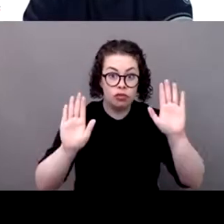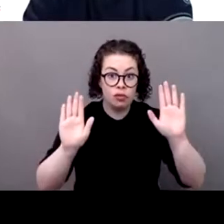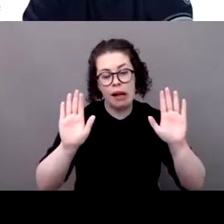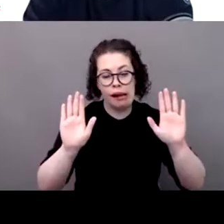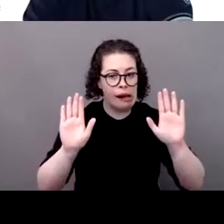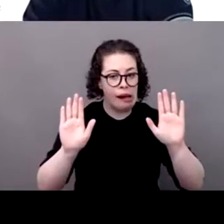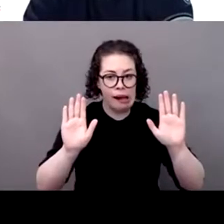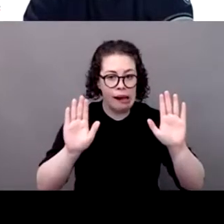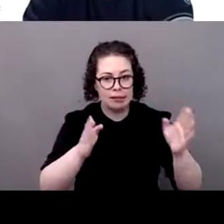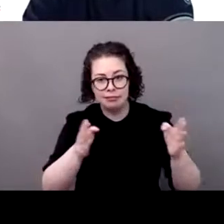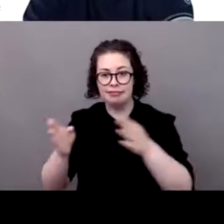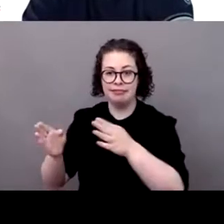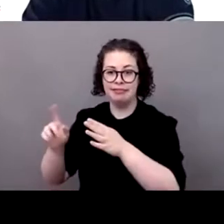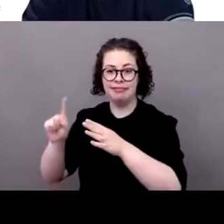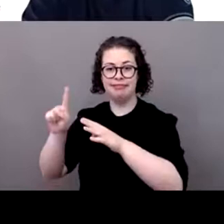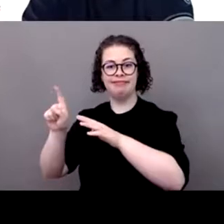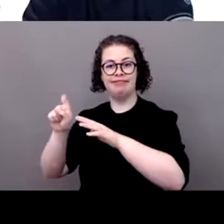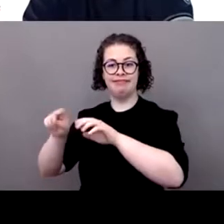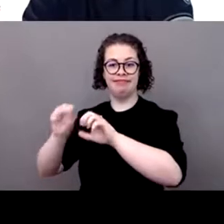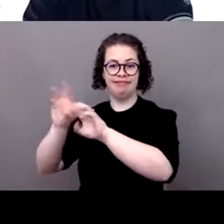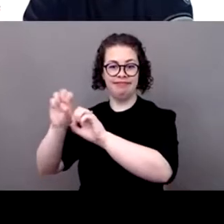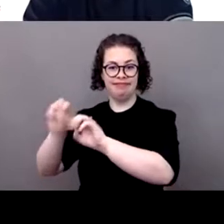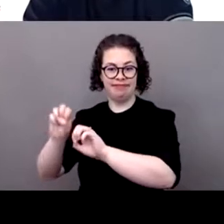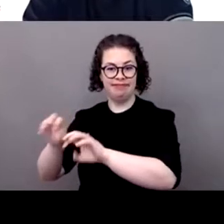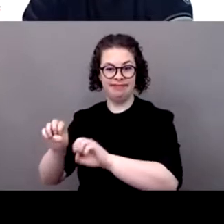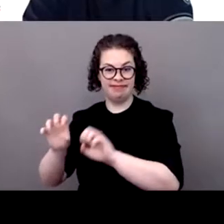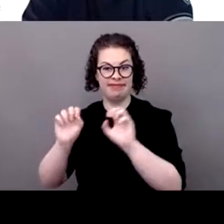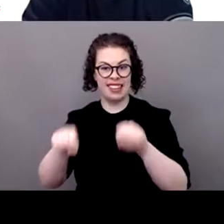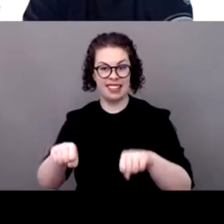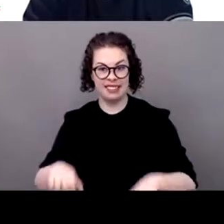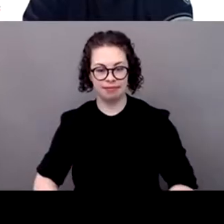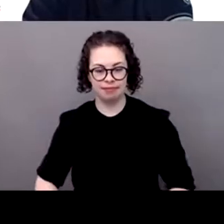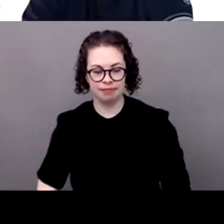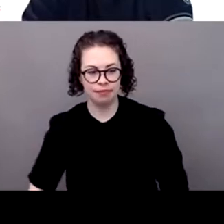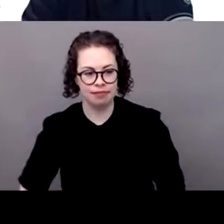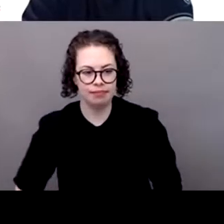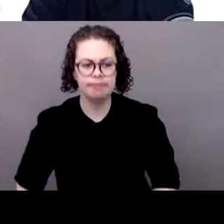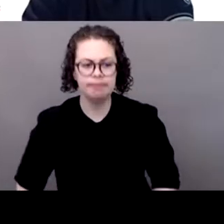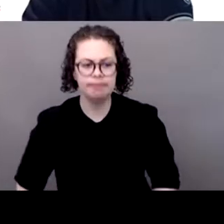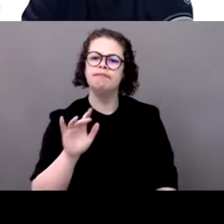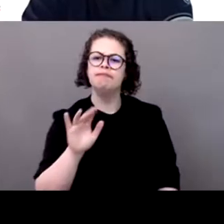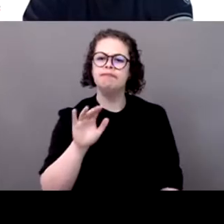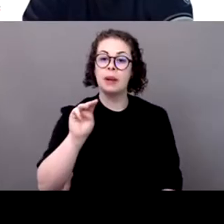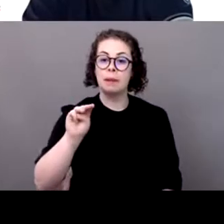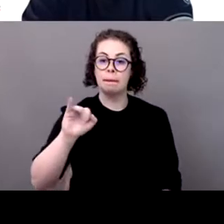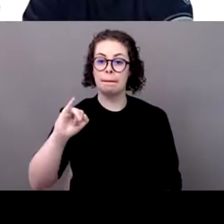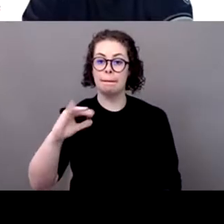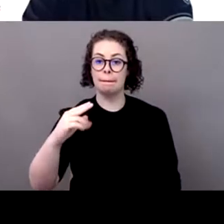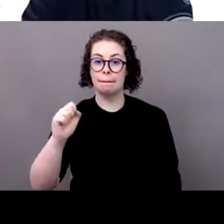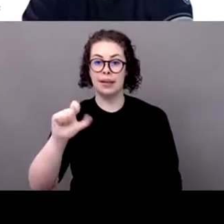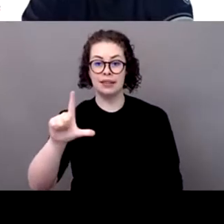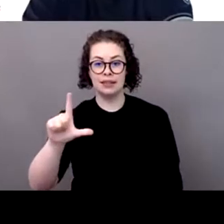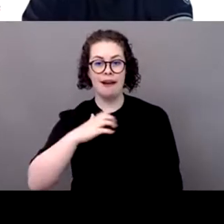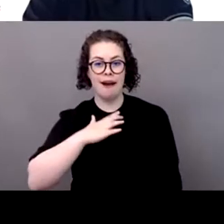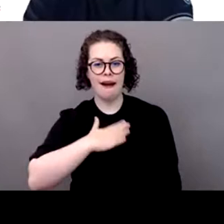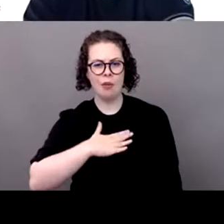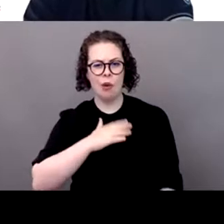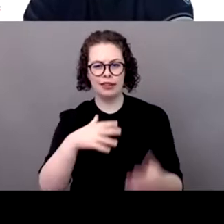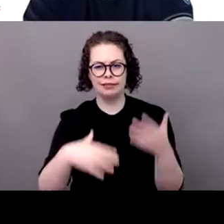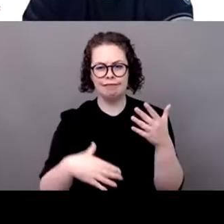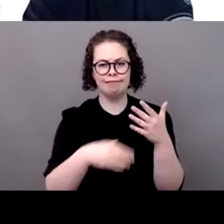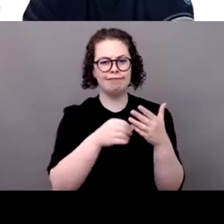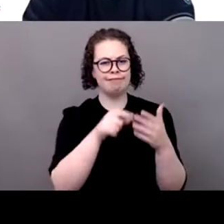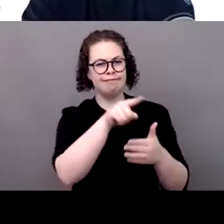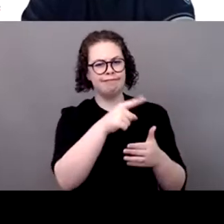because Surfrider is also ambassador of the Climate Pact, with Yana Prokofieva, who really this